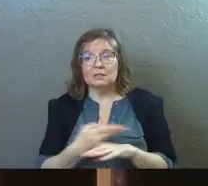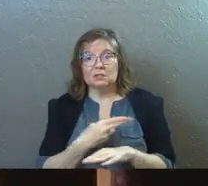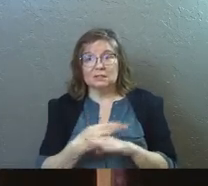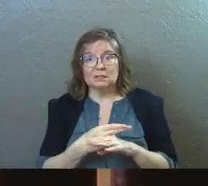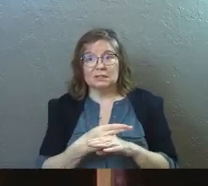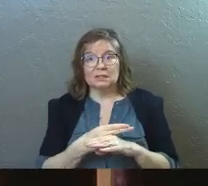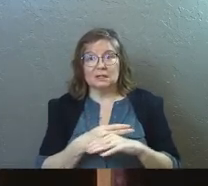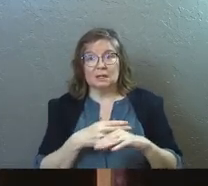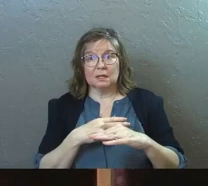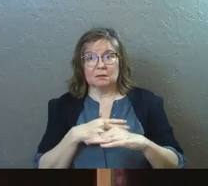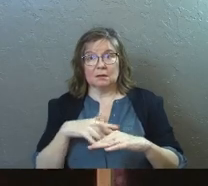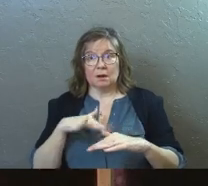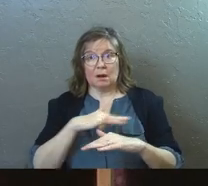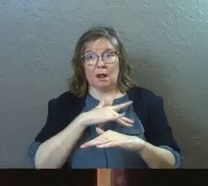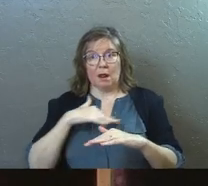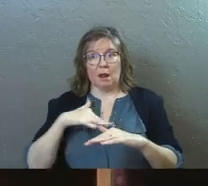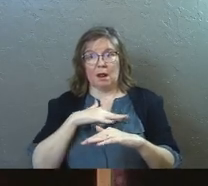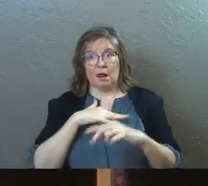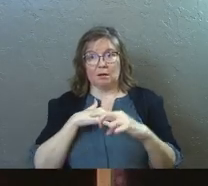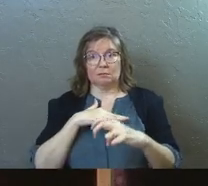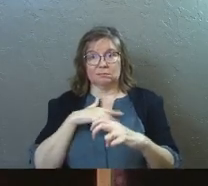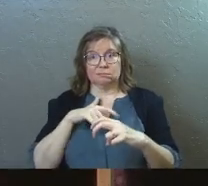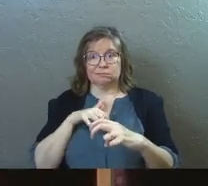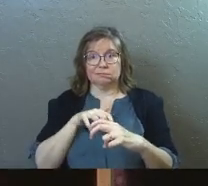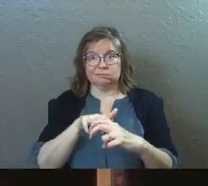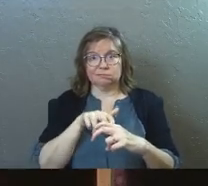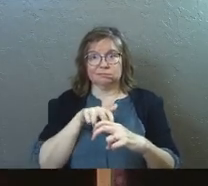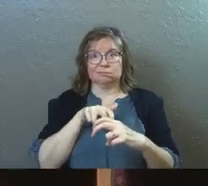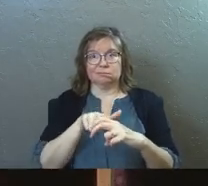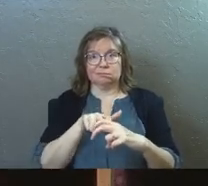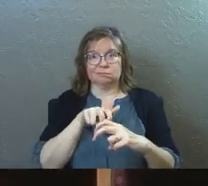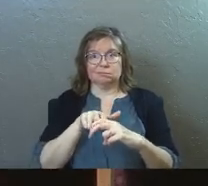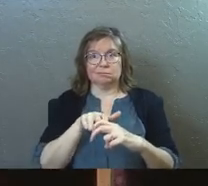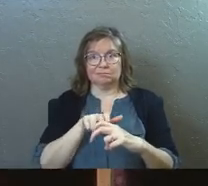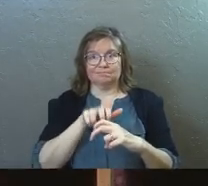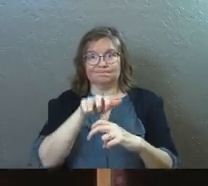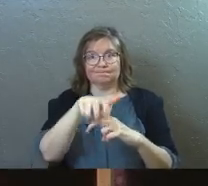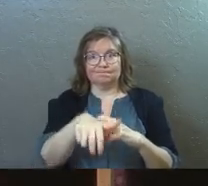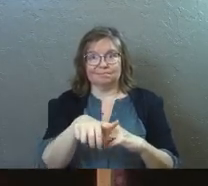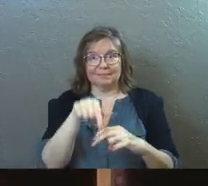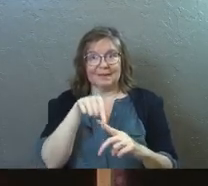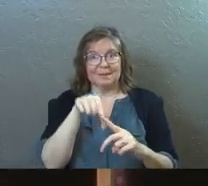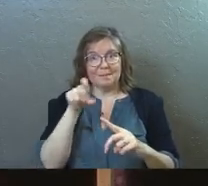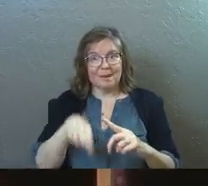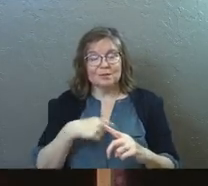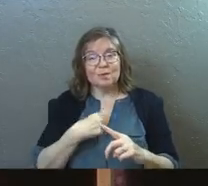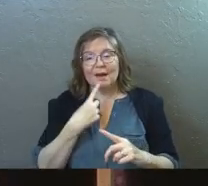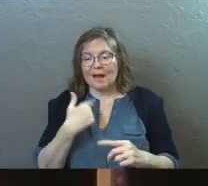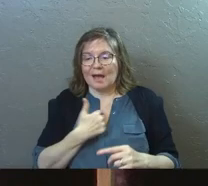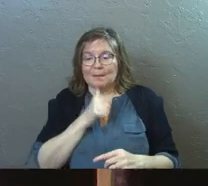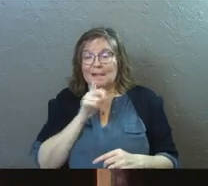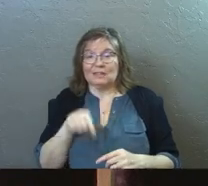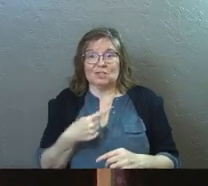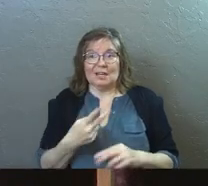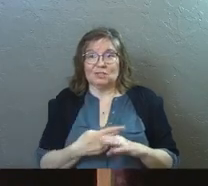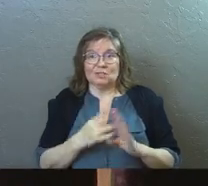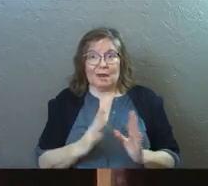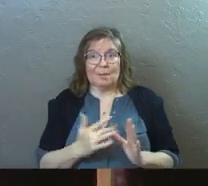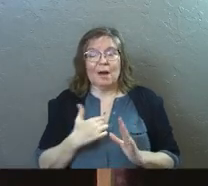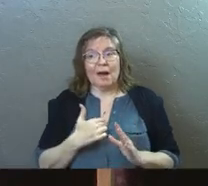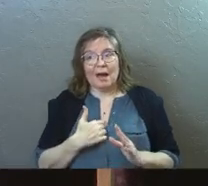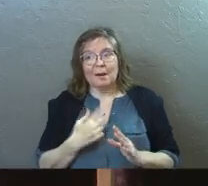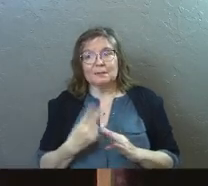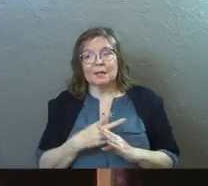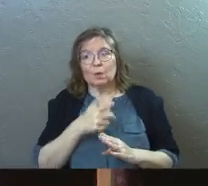sheep that would go and wander out at night, they got to get past him, don't they? So he's saying, I'm not just any shepherd.